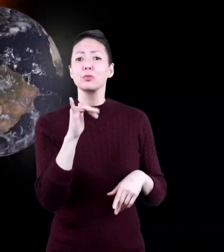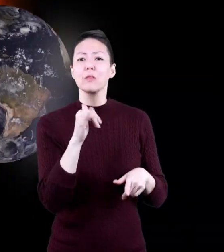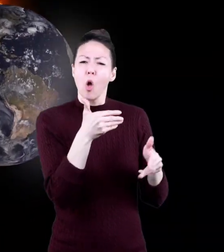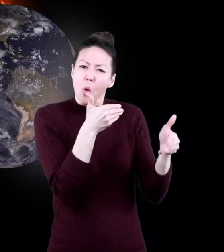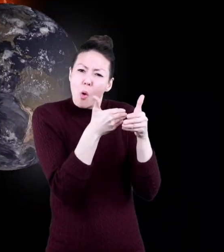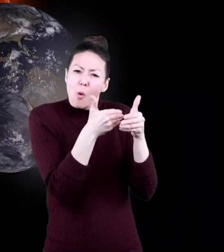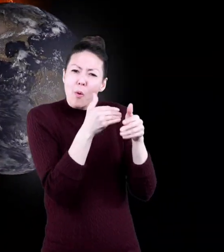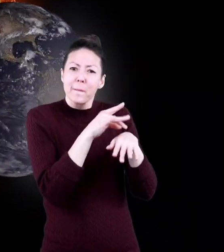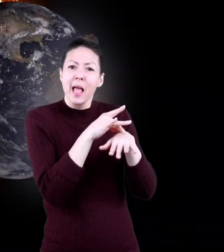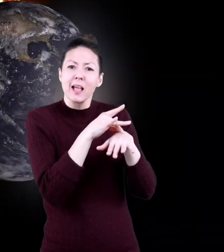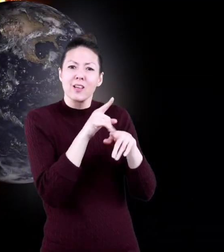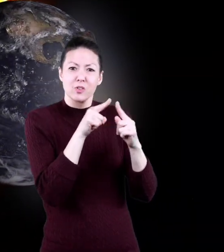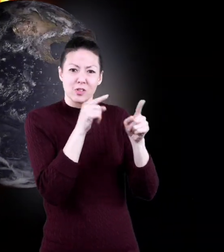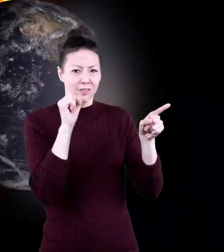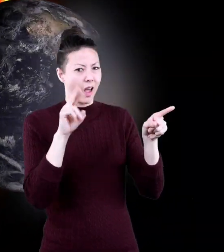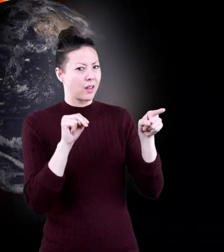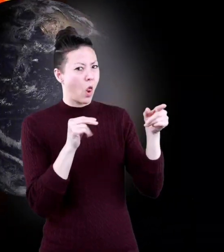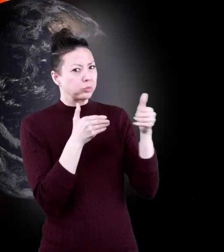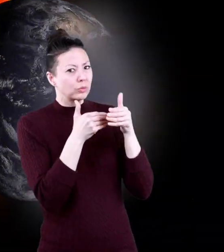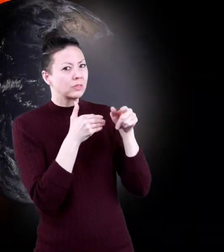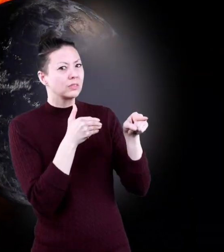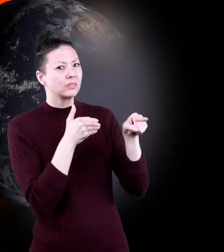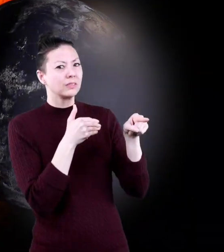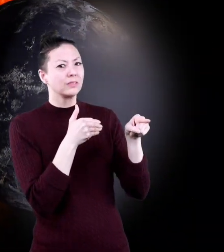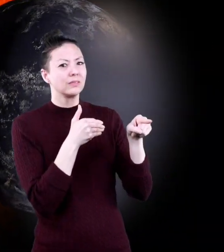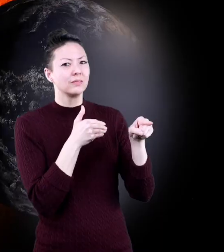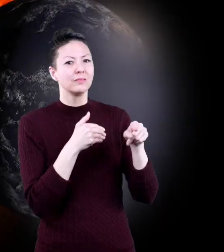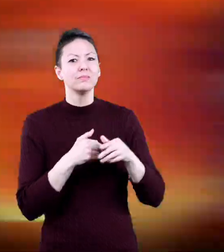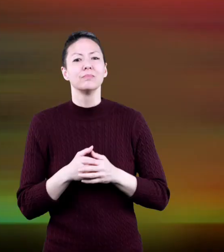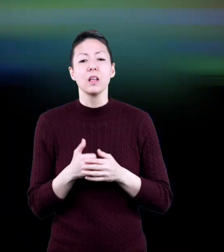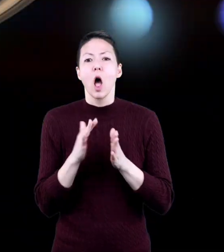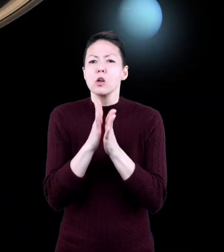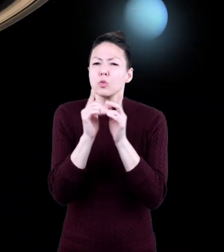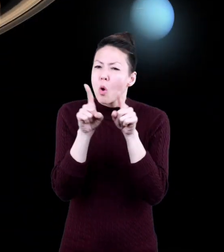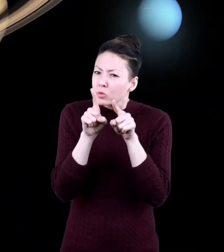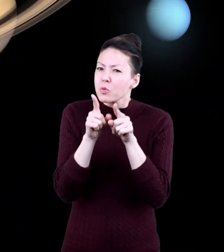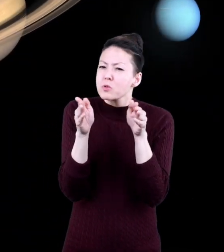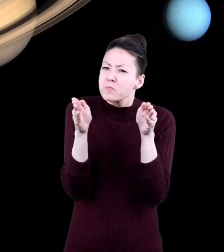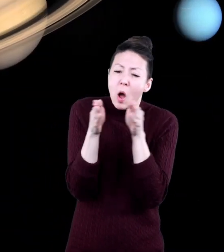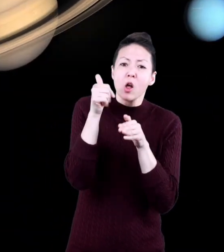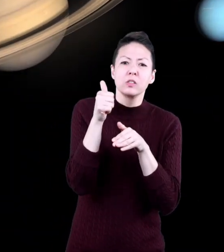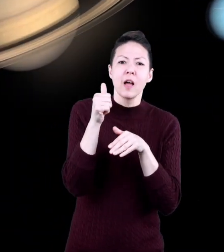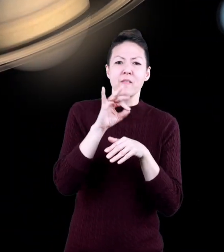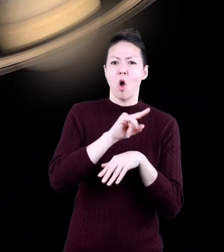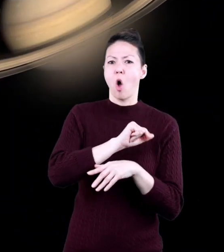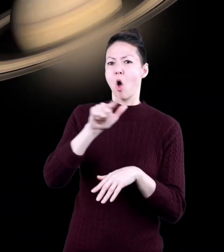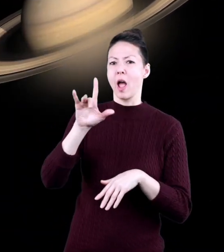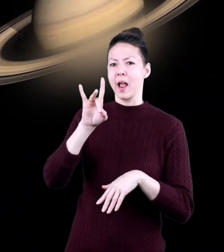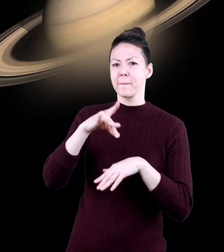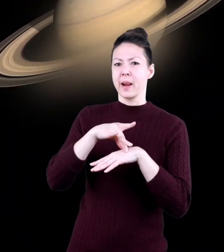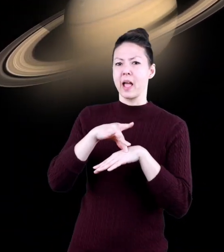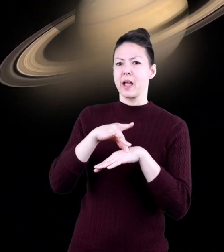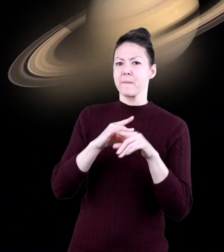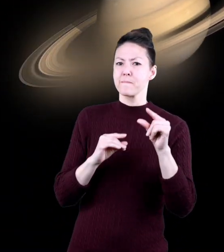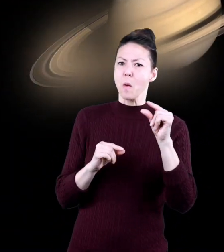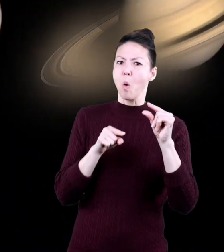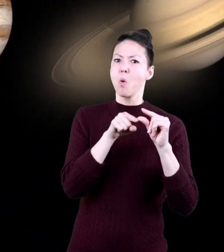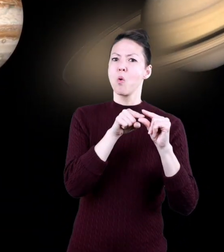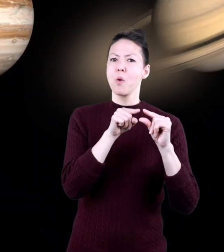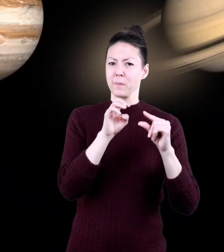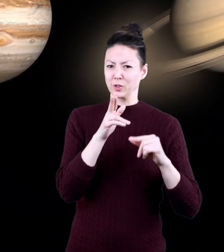Mercury is the closest planet to the Sun. It is also the smallest of the eight planets.